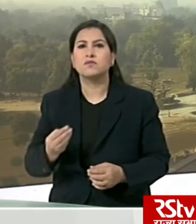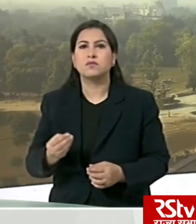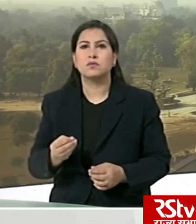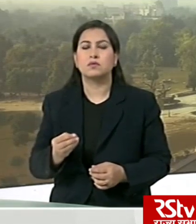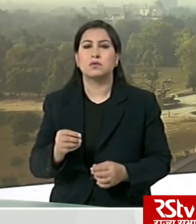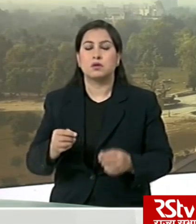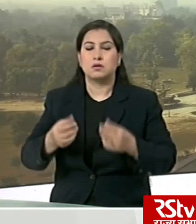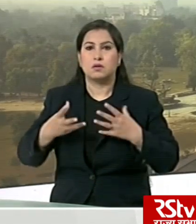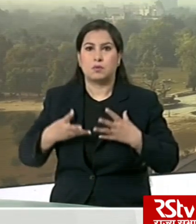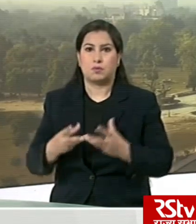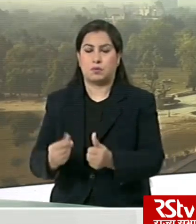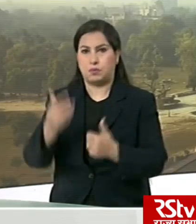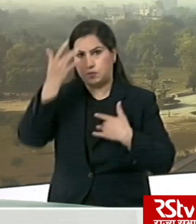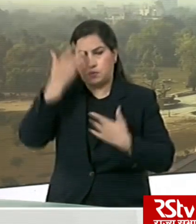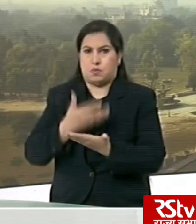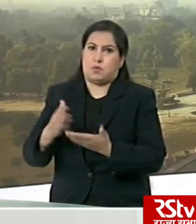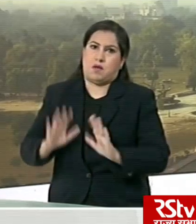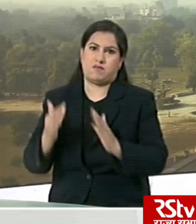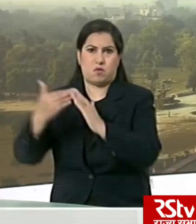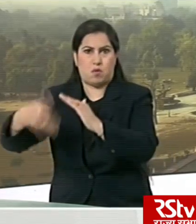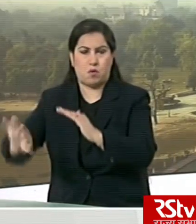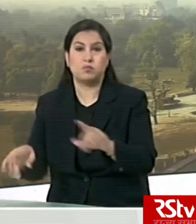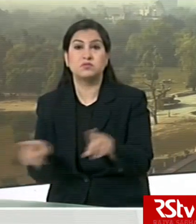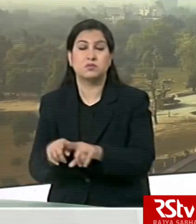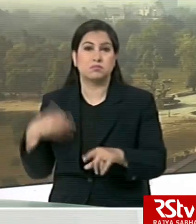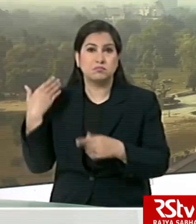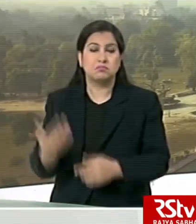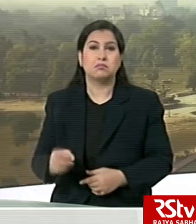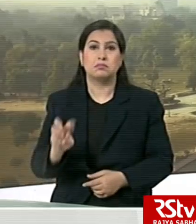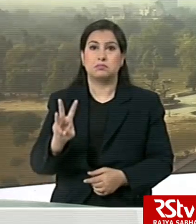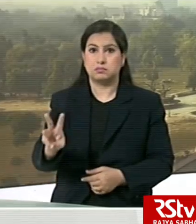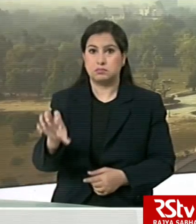discharged. And there have been 392 fertility so far.